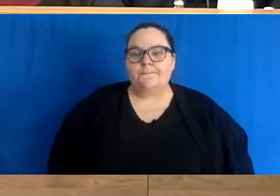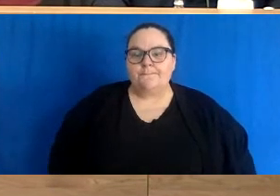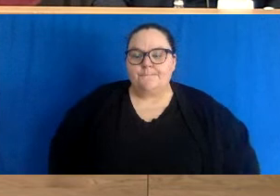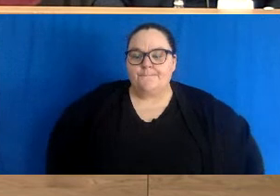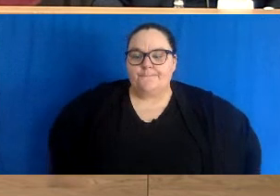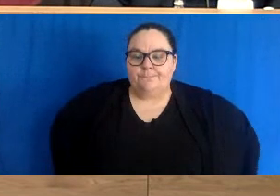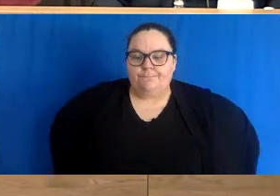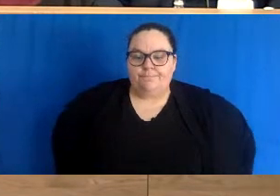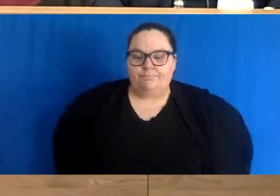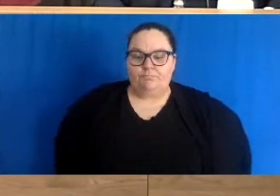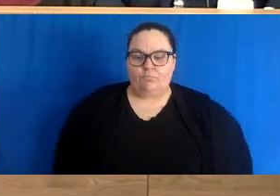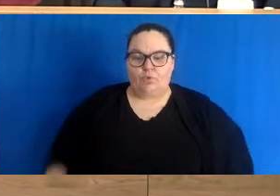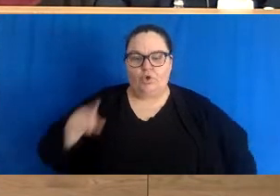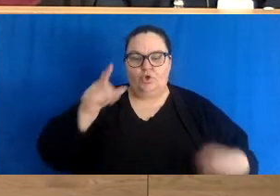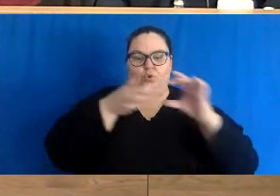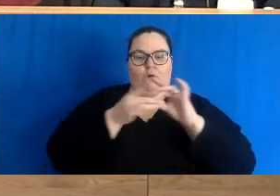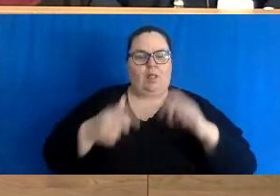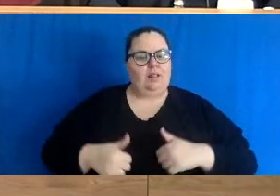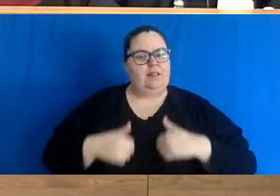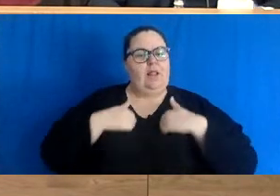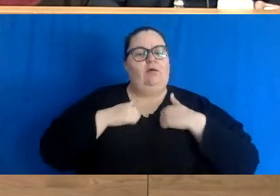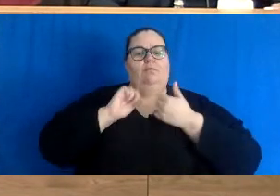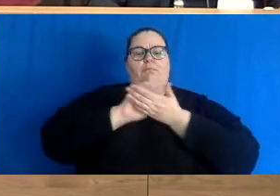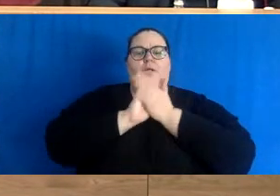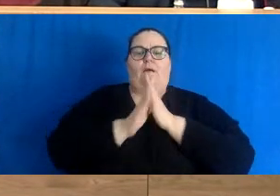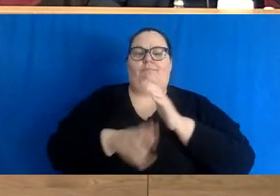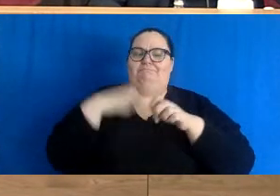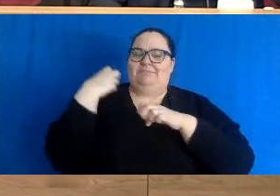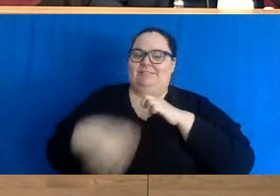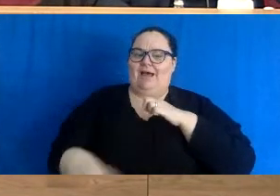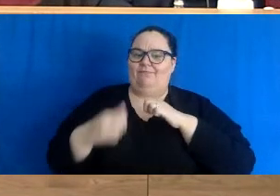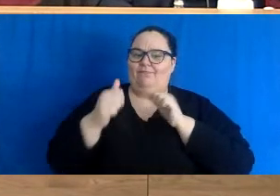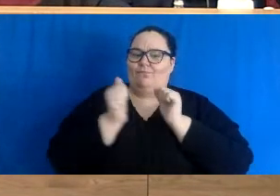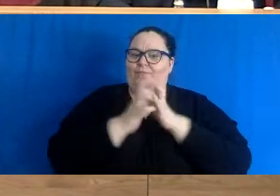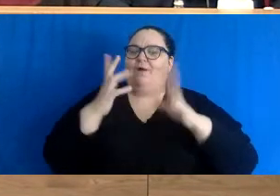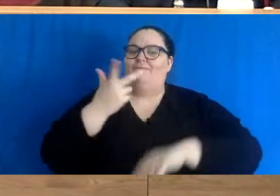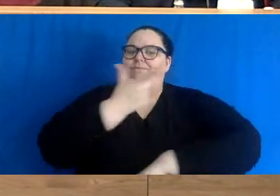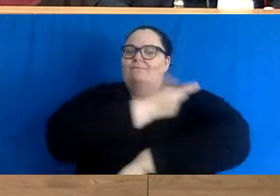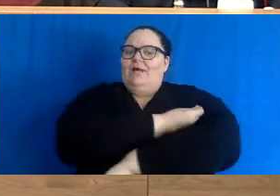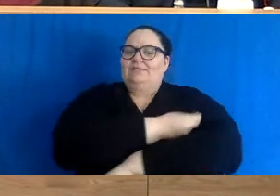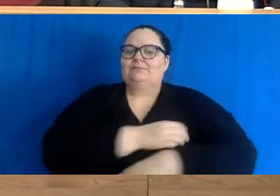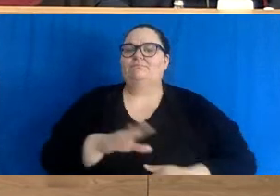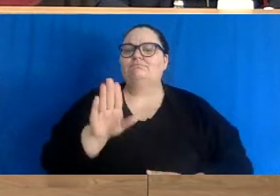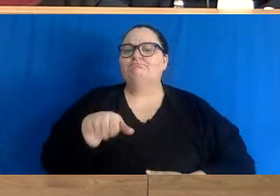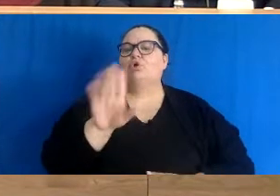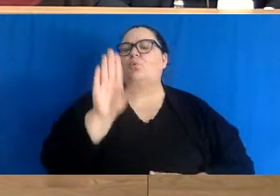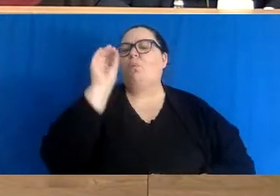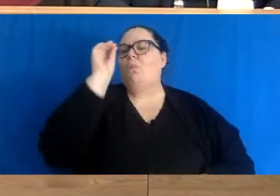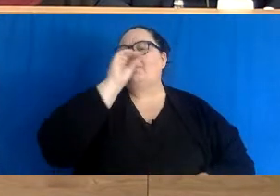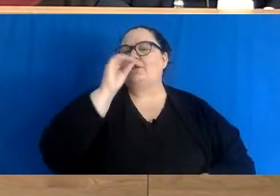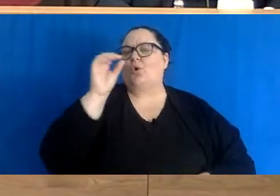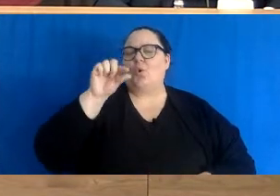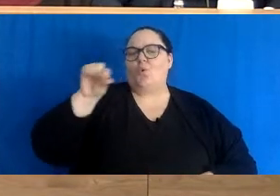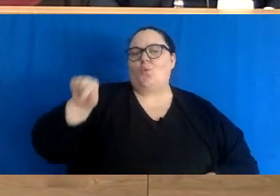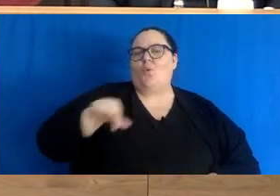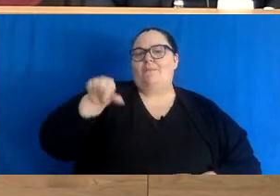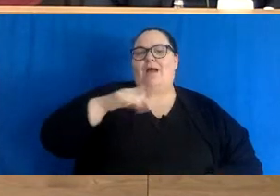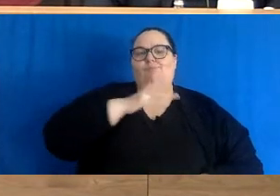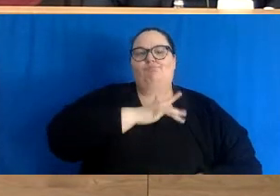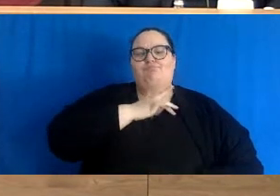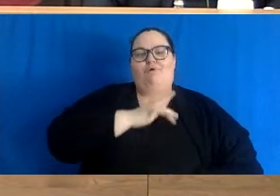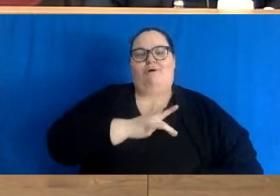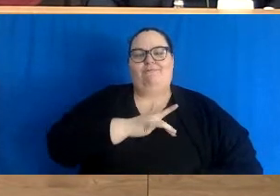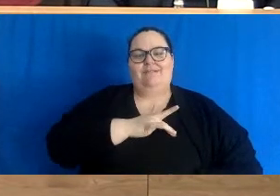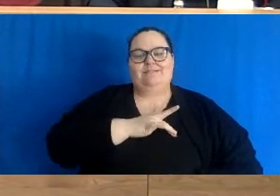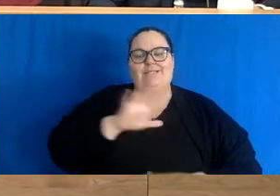difficult for the unvaccinated. Could you weigh in on Quebec charging the unvaccinated a fee for health care and then